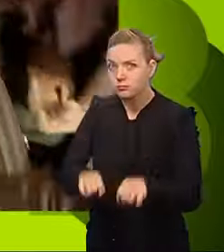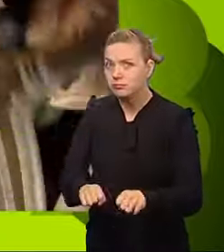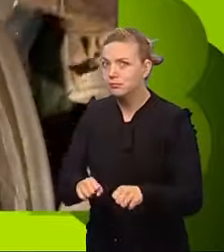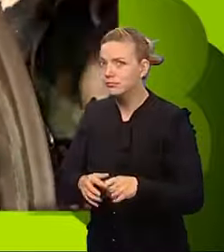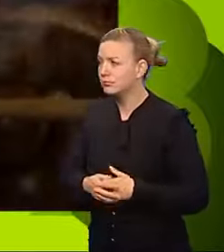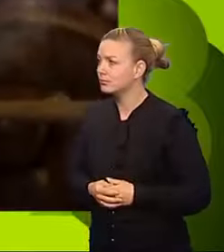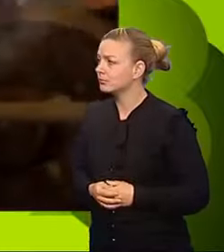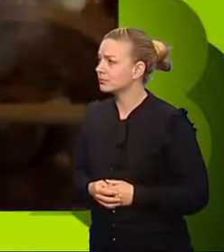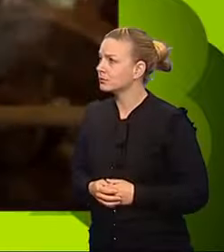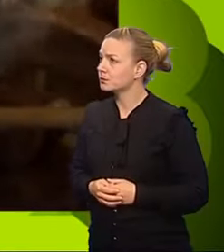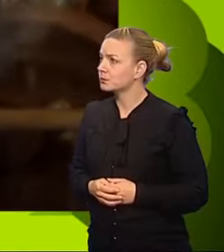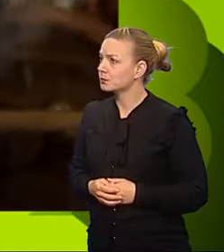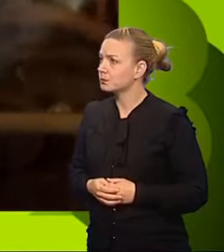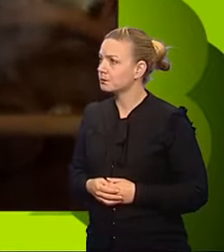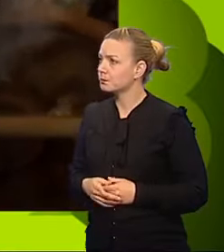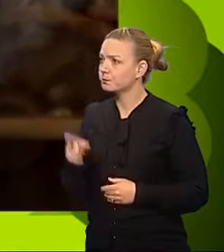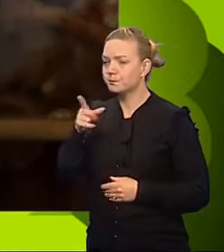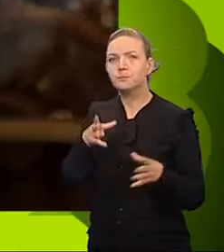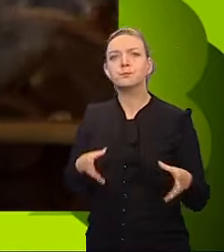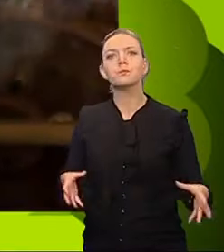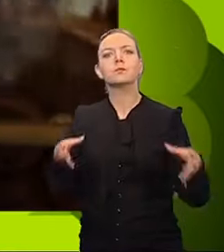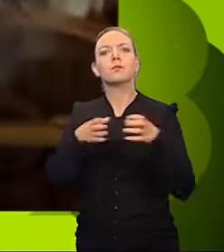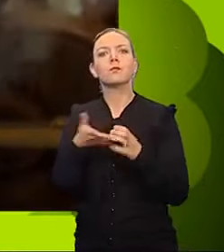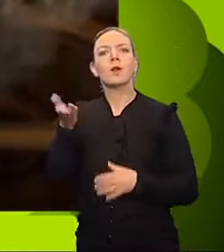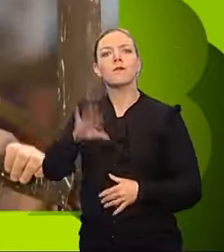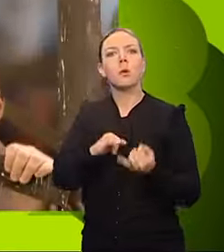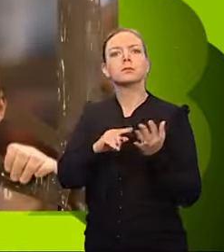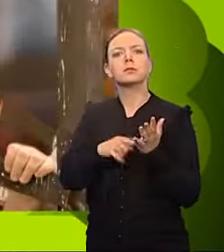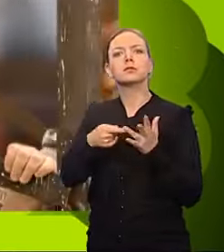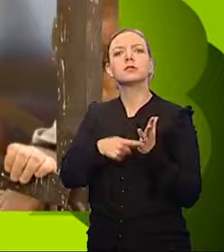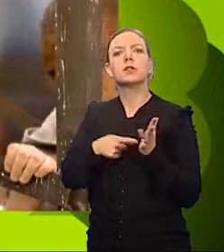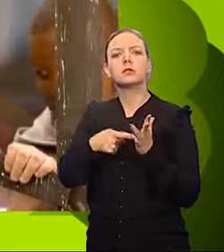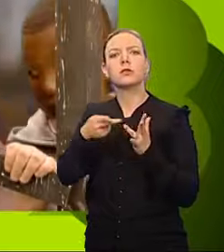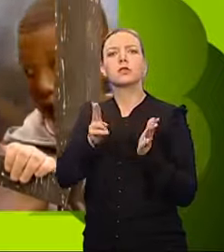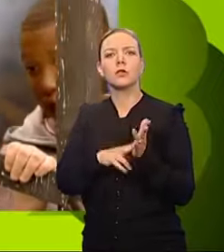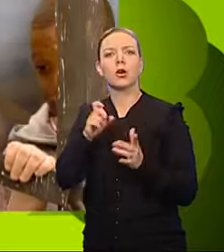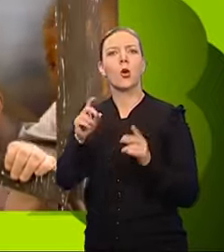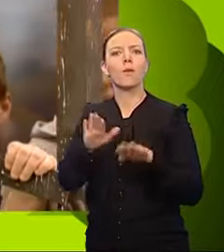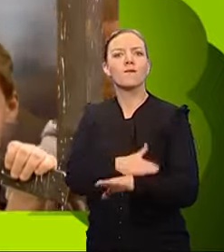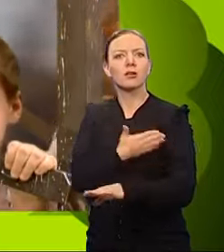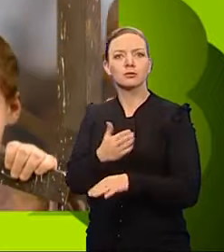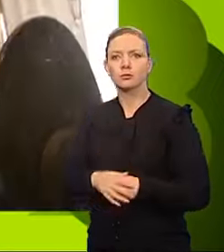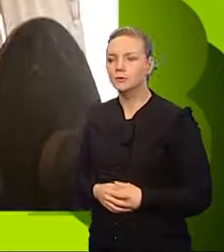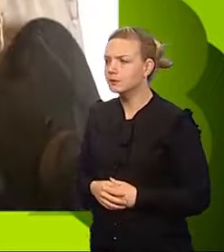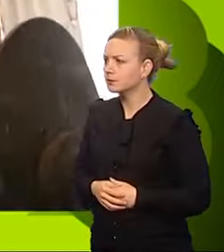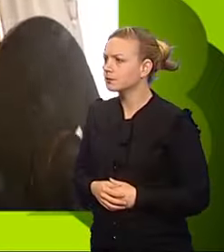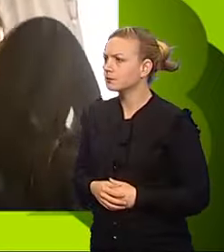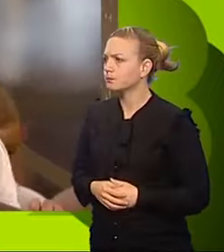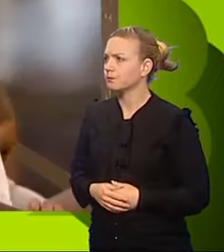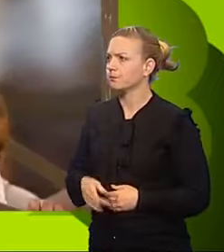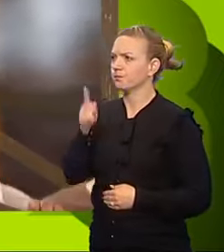This batch of unfortunates are from Sutton Coalfield. There's Tom. He used to be a Spanish omelette.